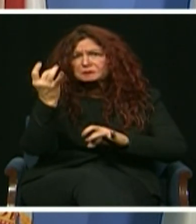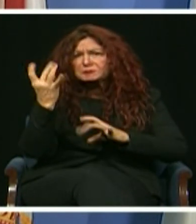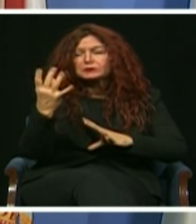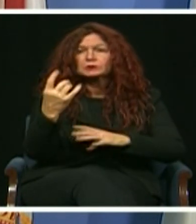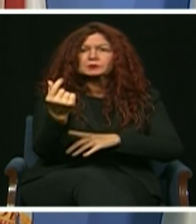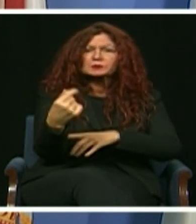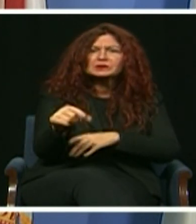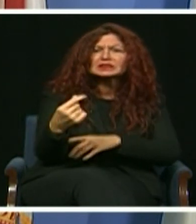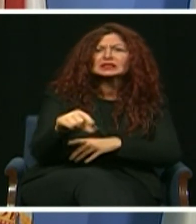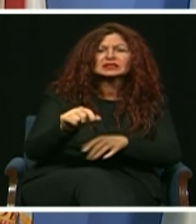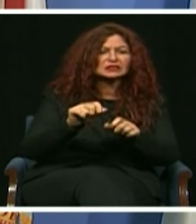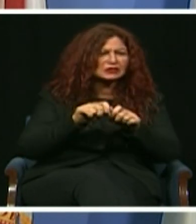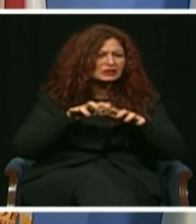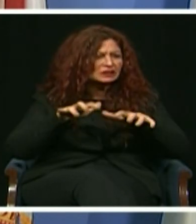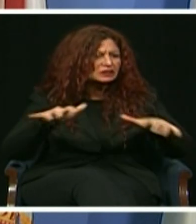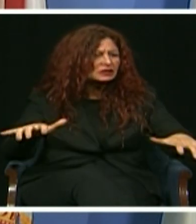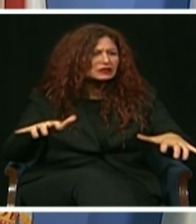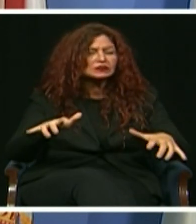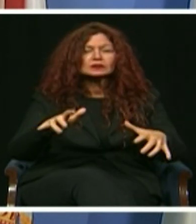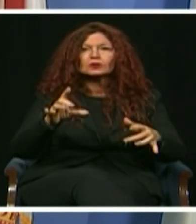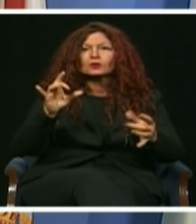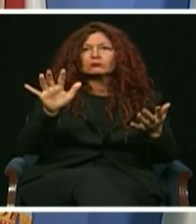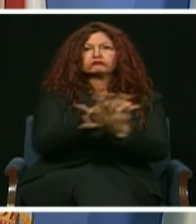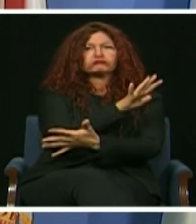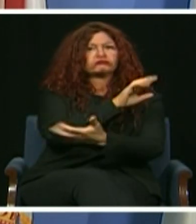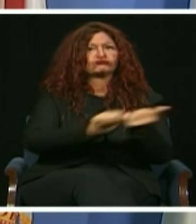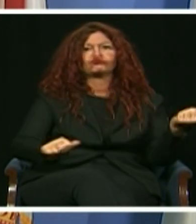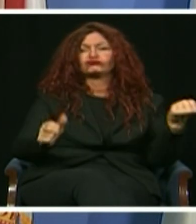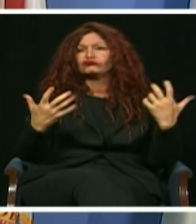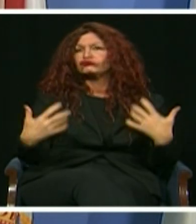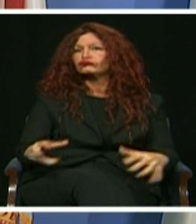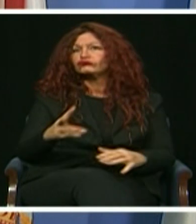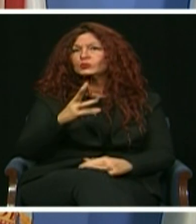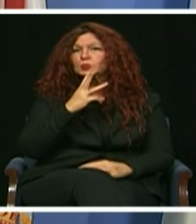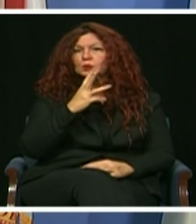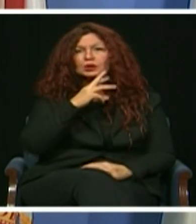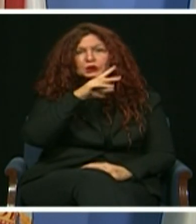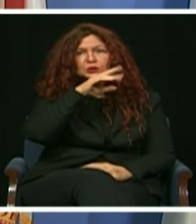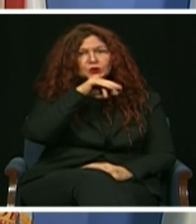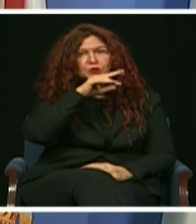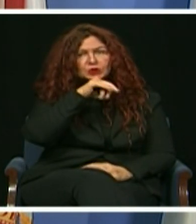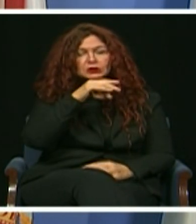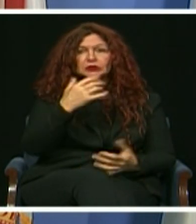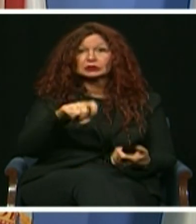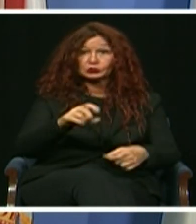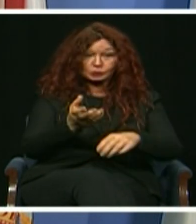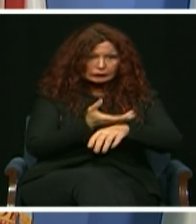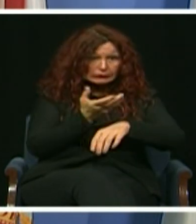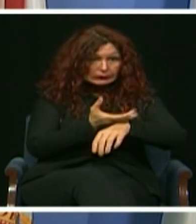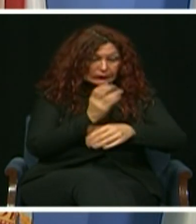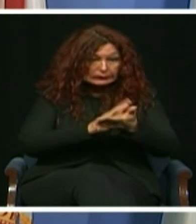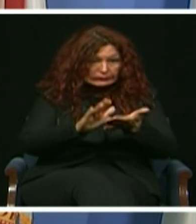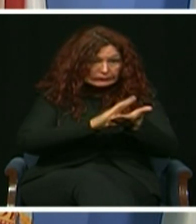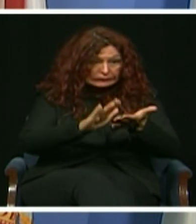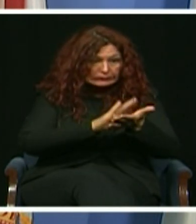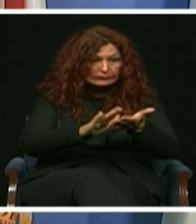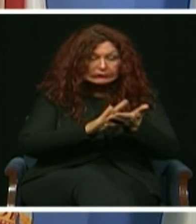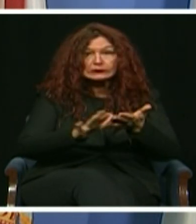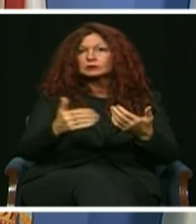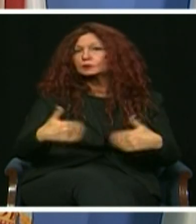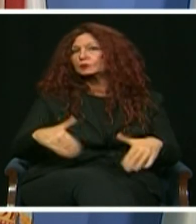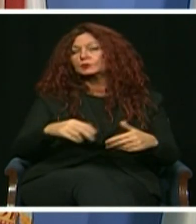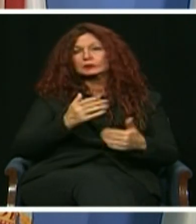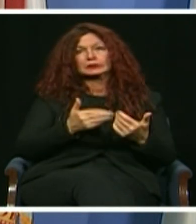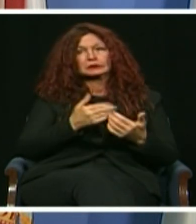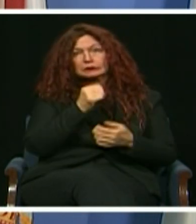for Biscayne Bay will be a long one, but I wasted no time setting us on this path. In December, I released Miami